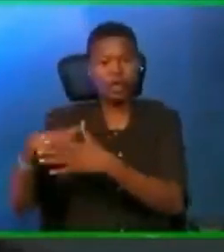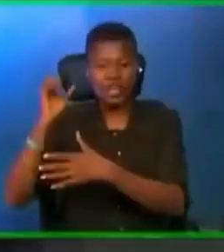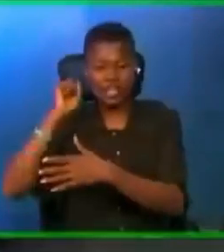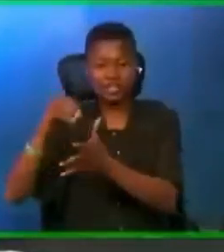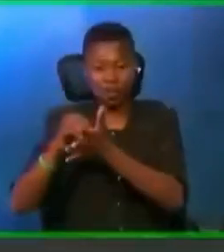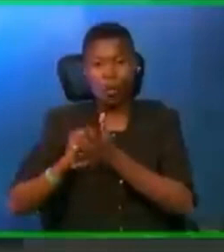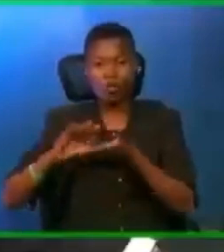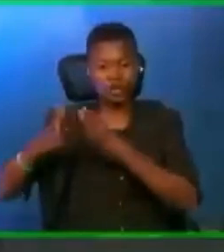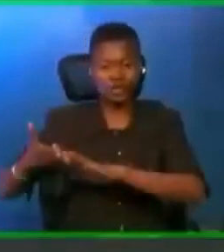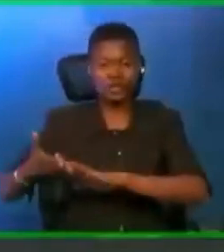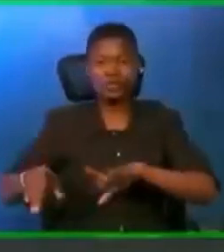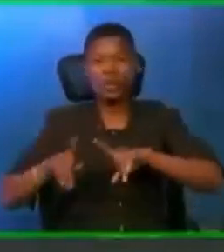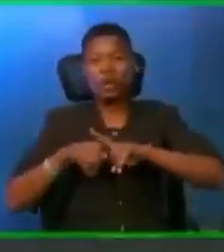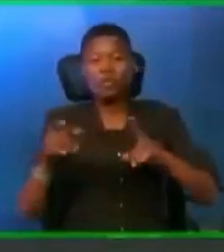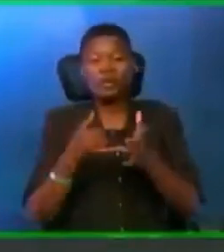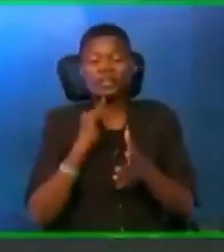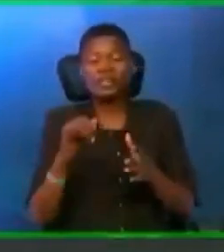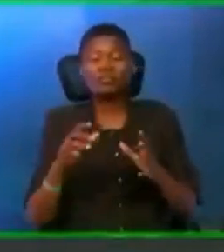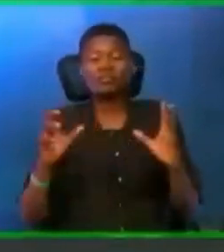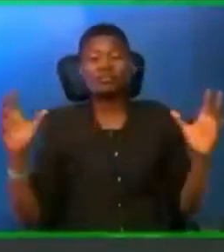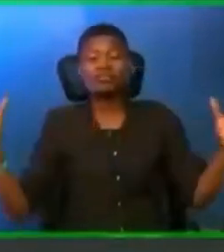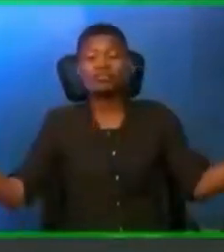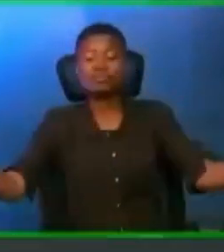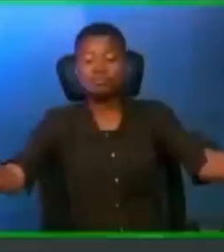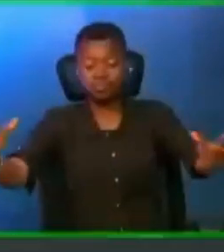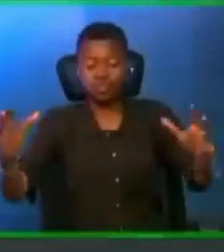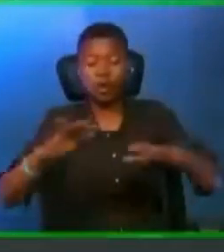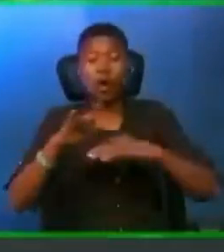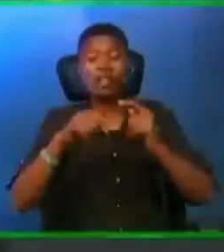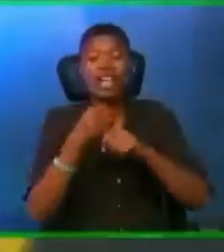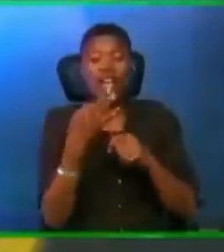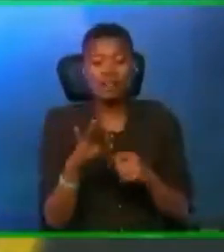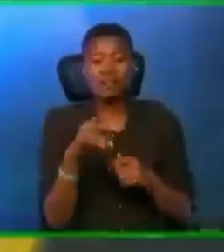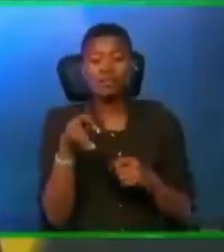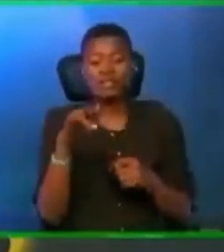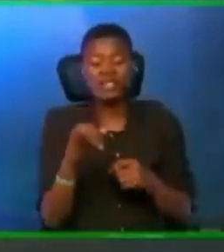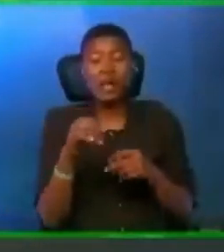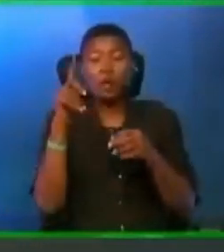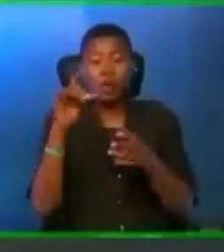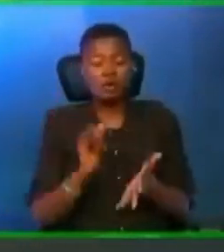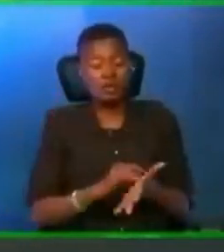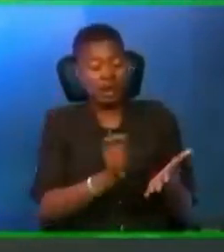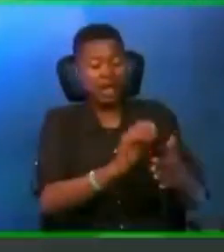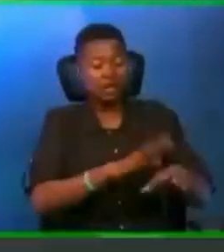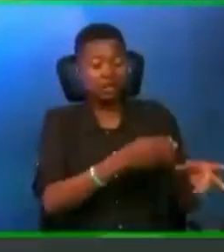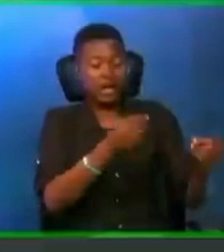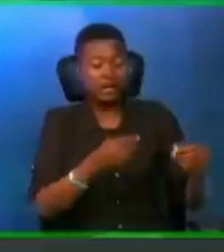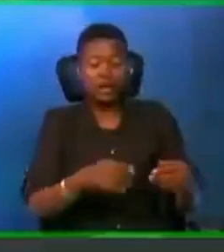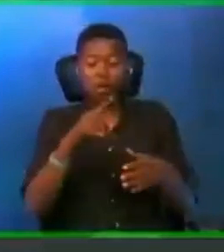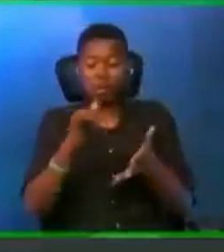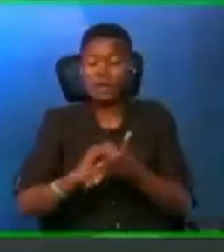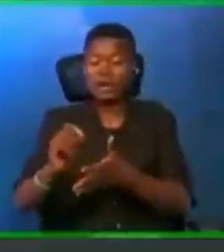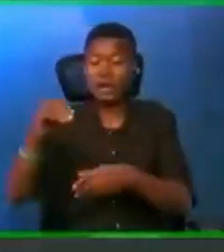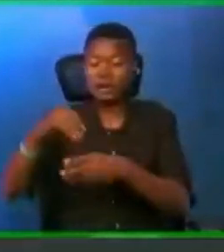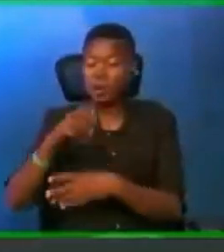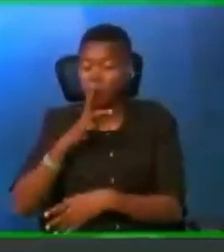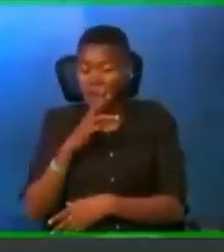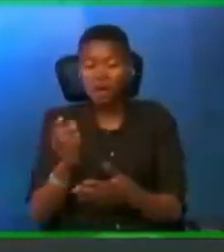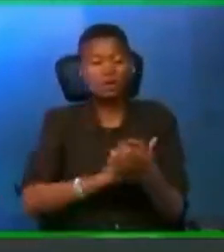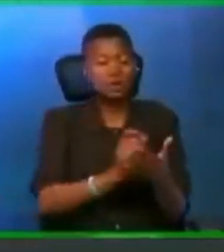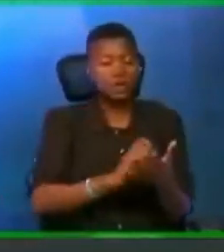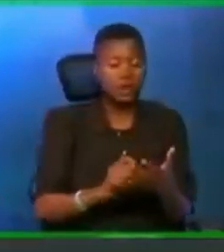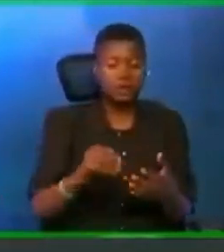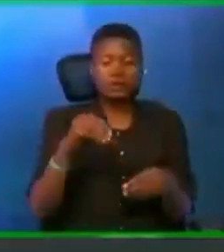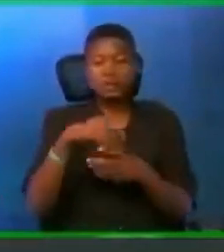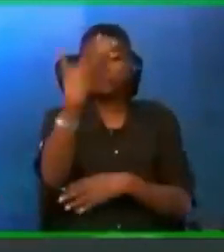bag of all kinds of priests. The ones that see into water, ones that light on the sand, the ones that go into the forest. It's a bag of practitioners.